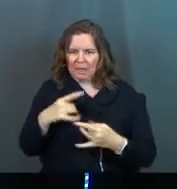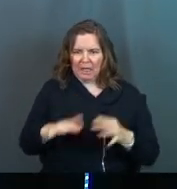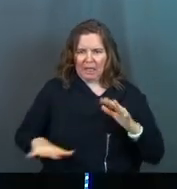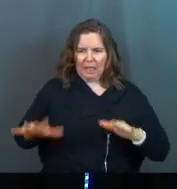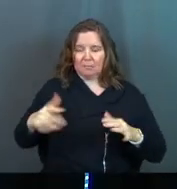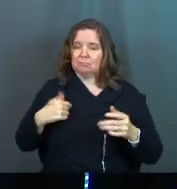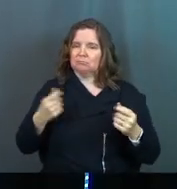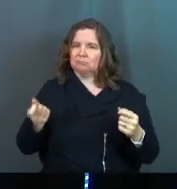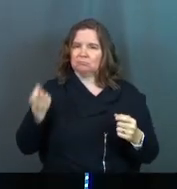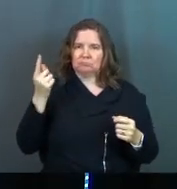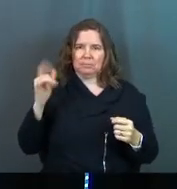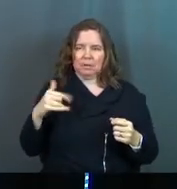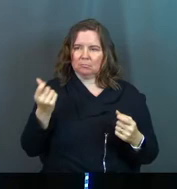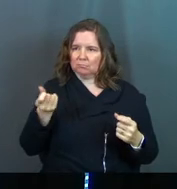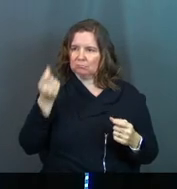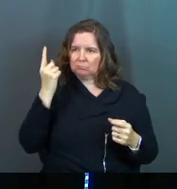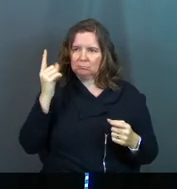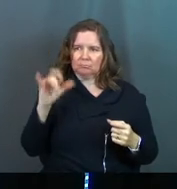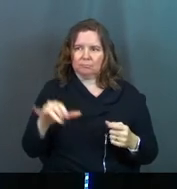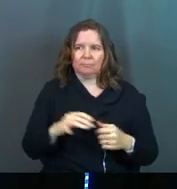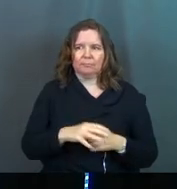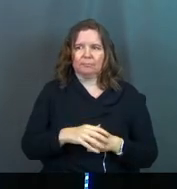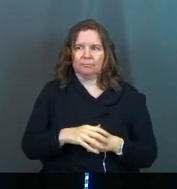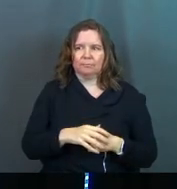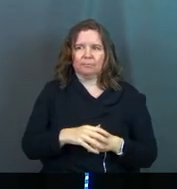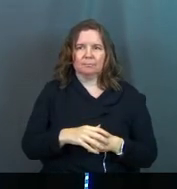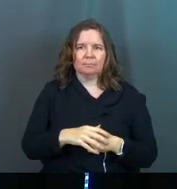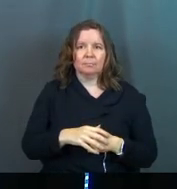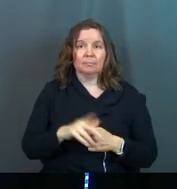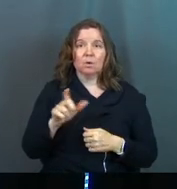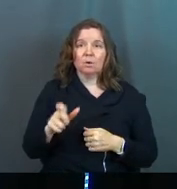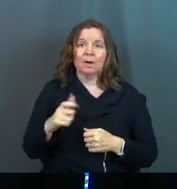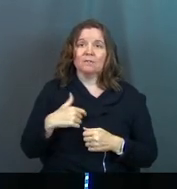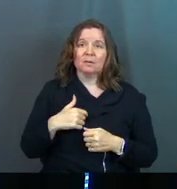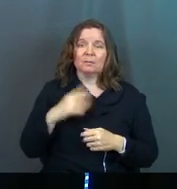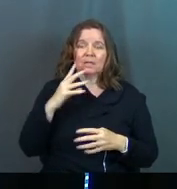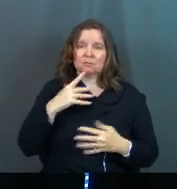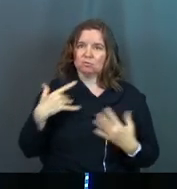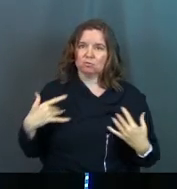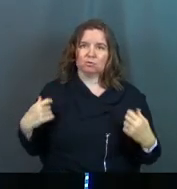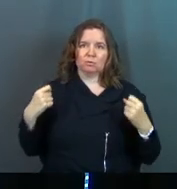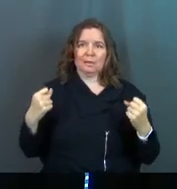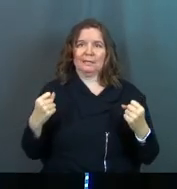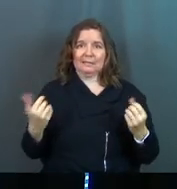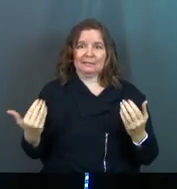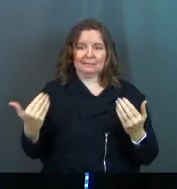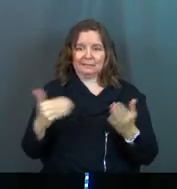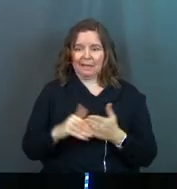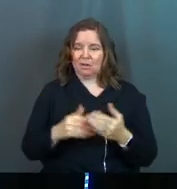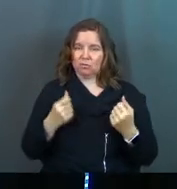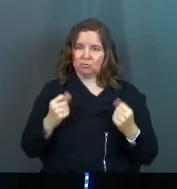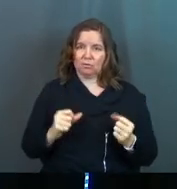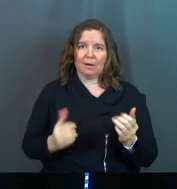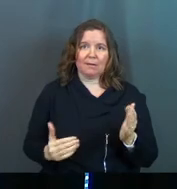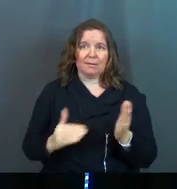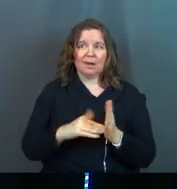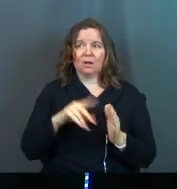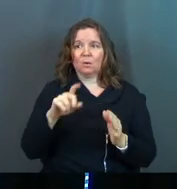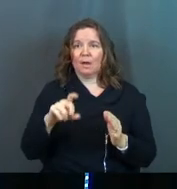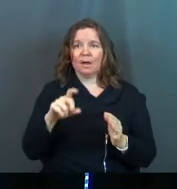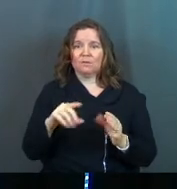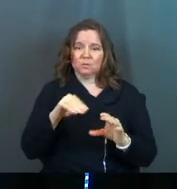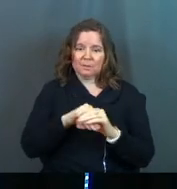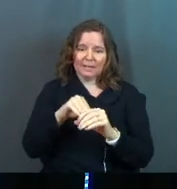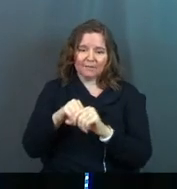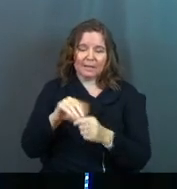like it. And I totally get it. I totally understand. But you're going to have to be courageous again. You're going to have to try again. You're going to have to